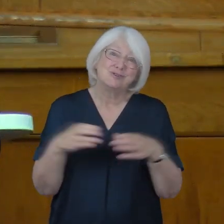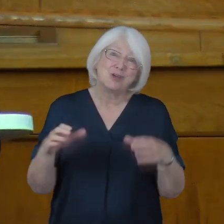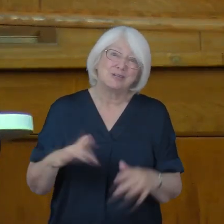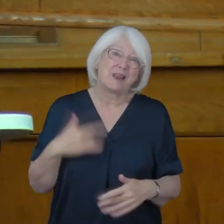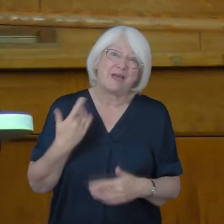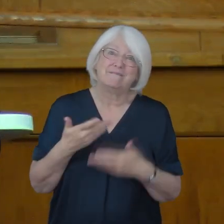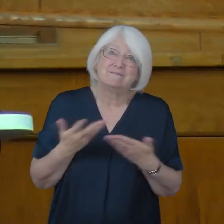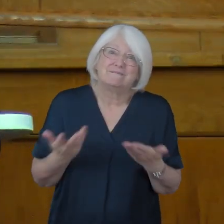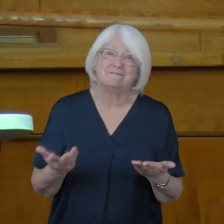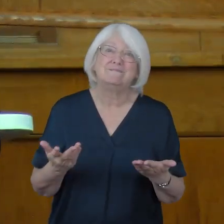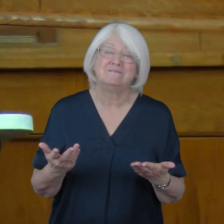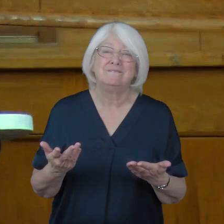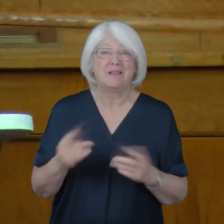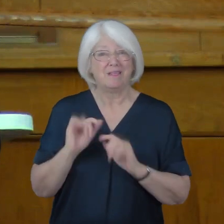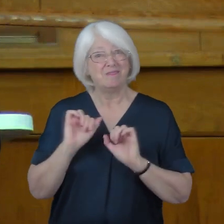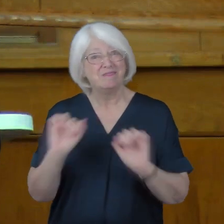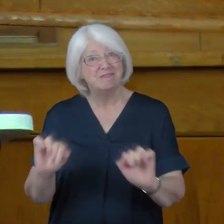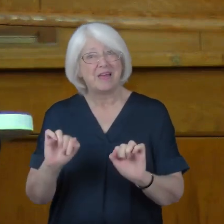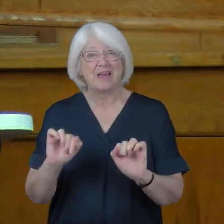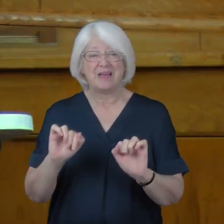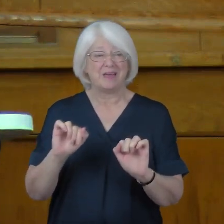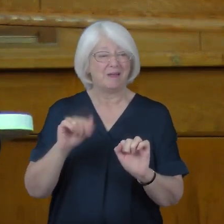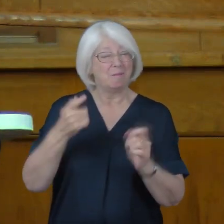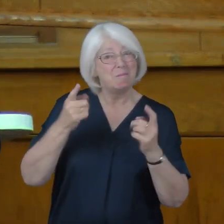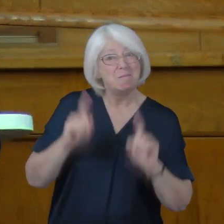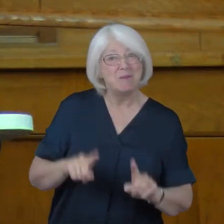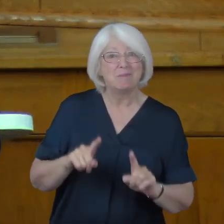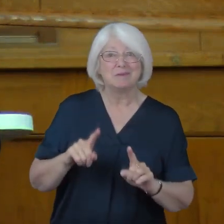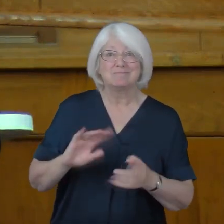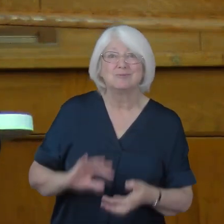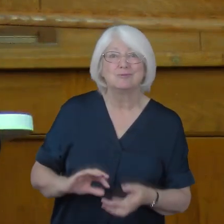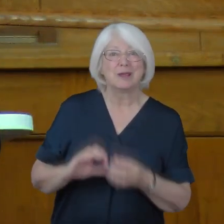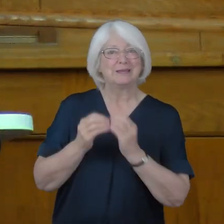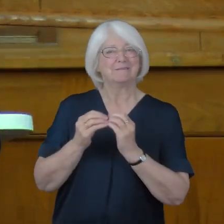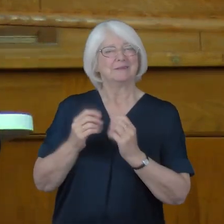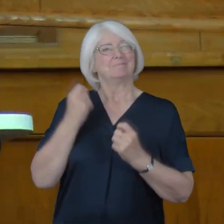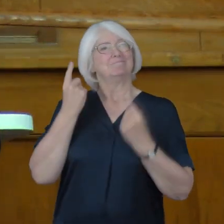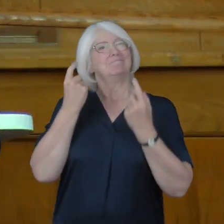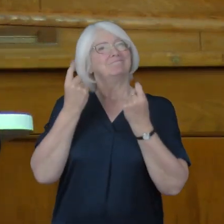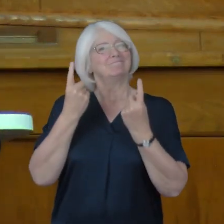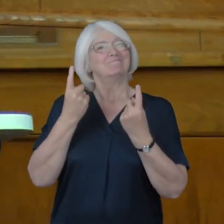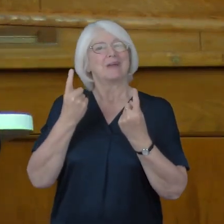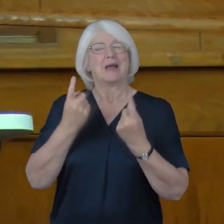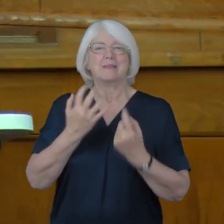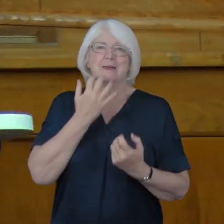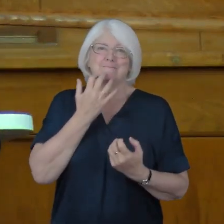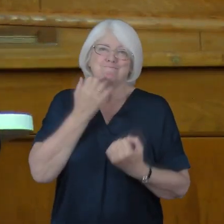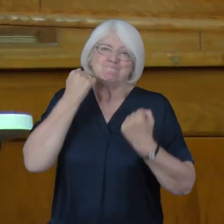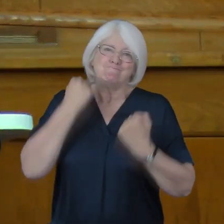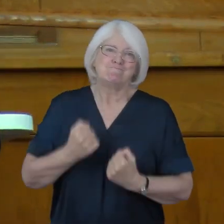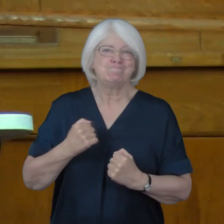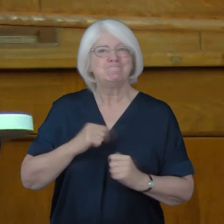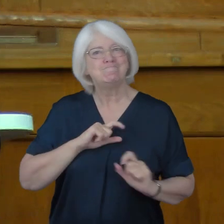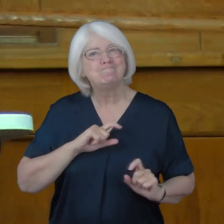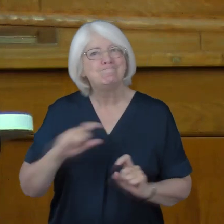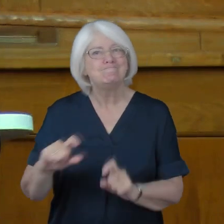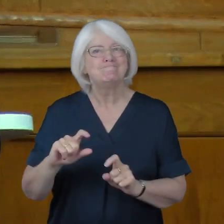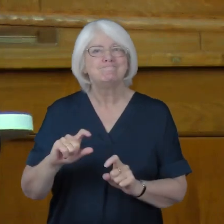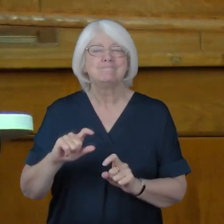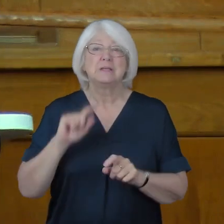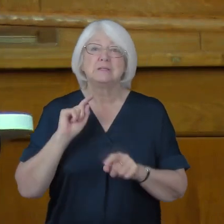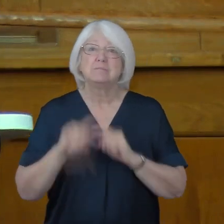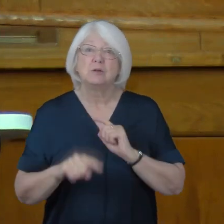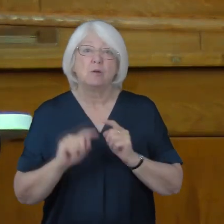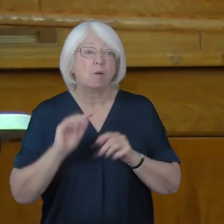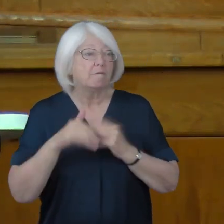church life for people's creativity and tenacity, especially in care for